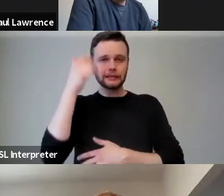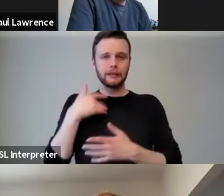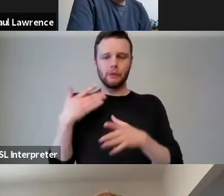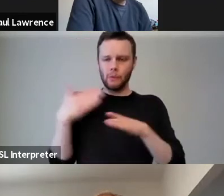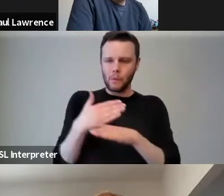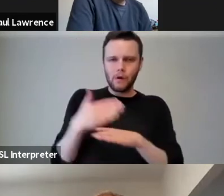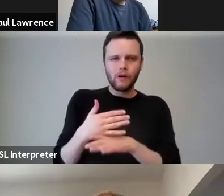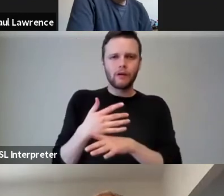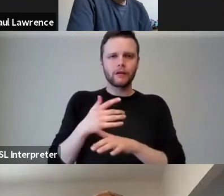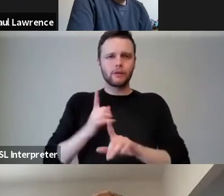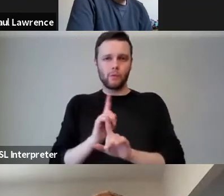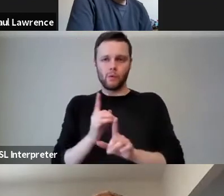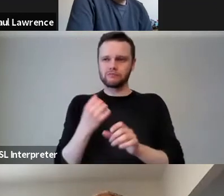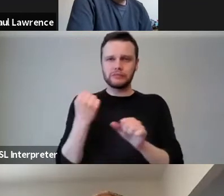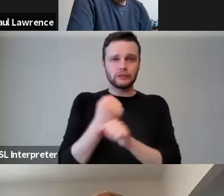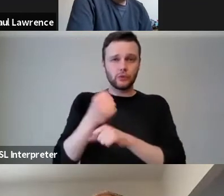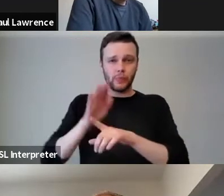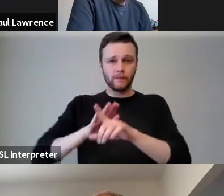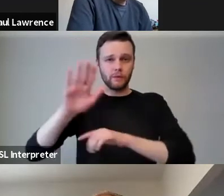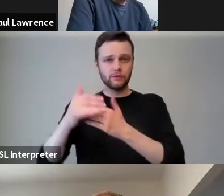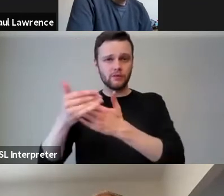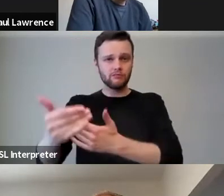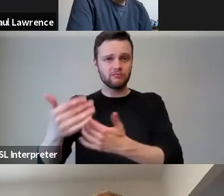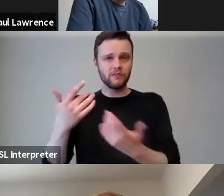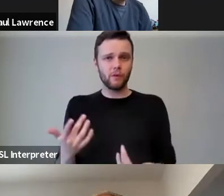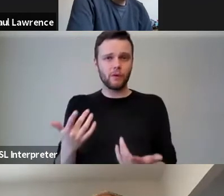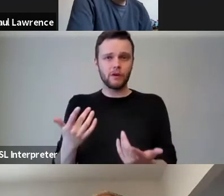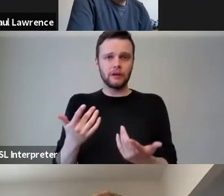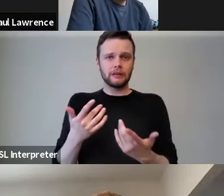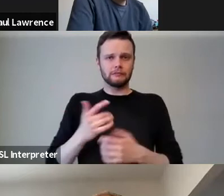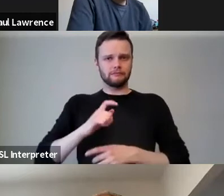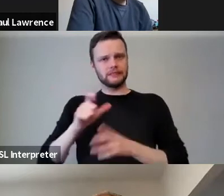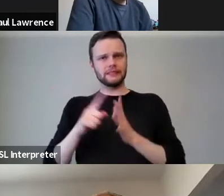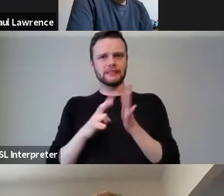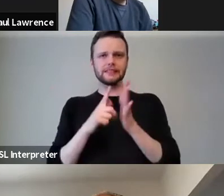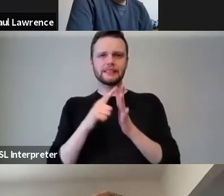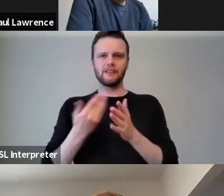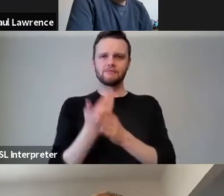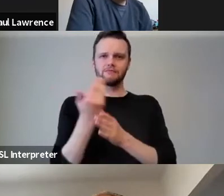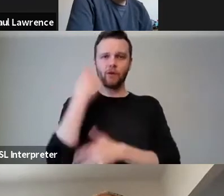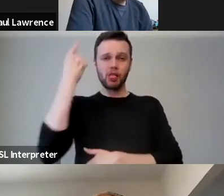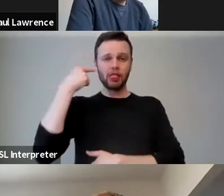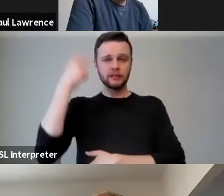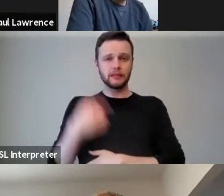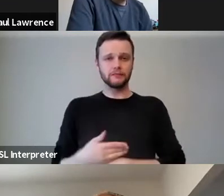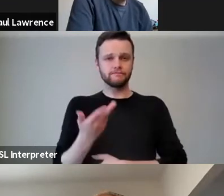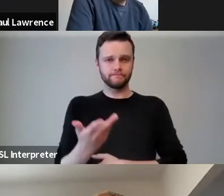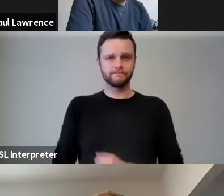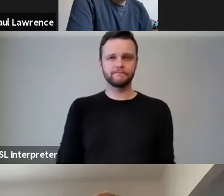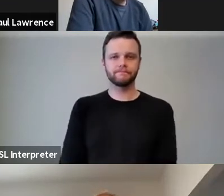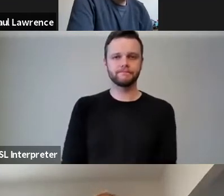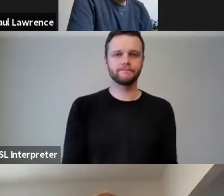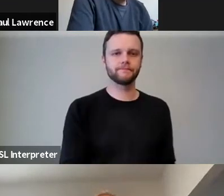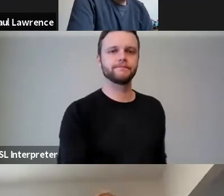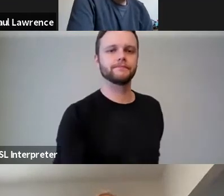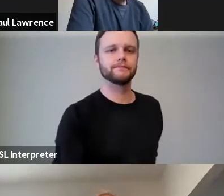and what King's might be able to do in the future in terms of civic regeneration in London? Yeah, so